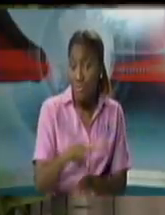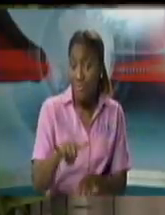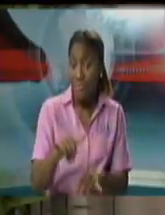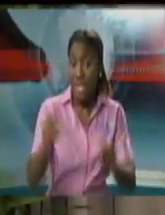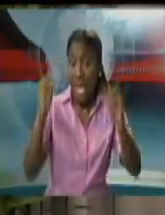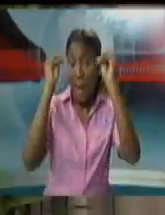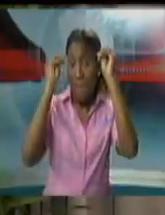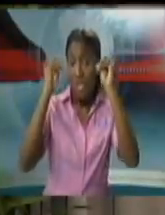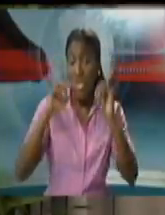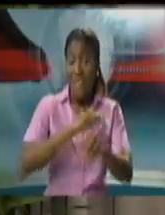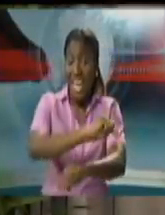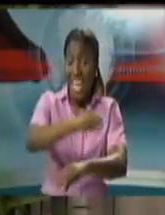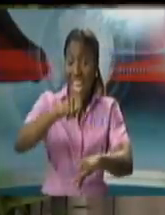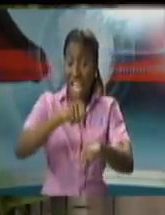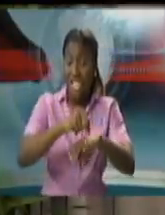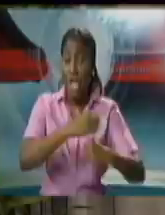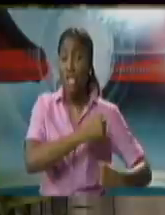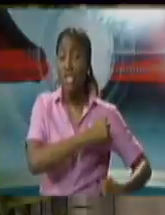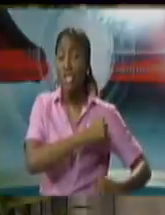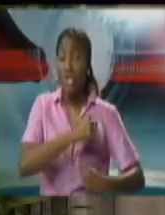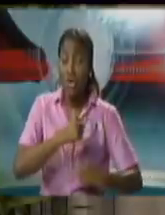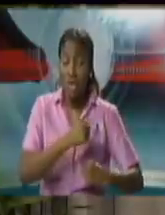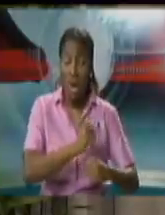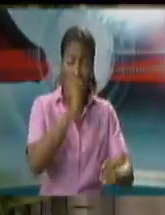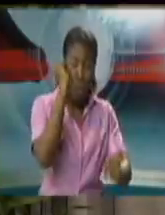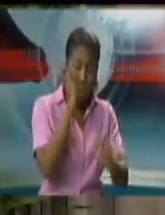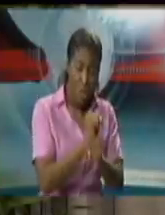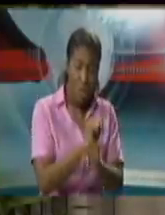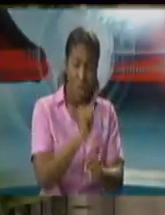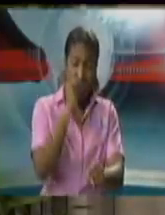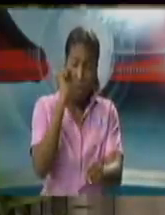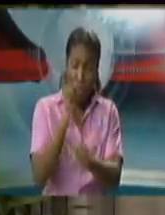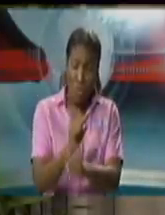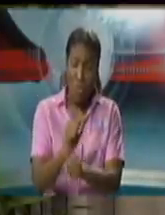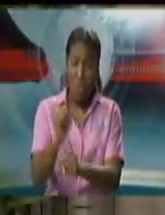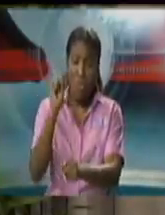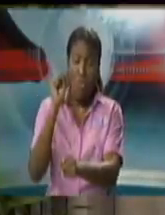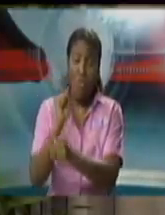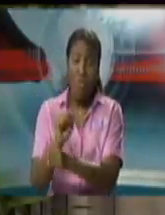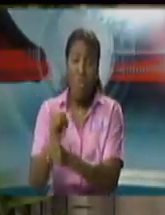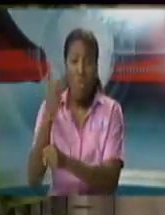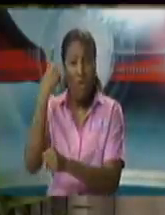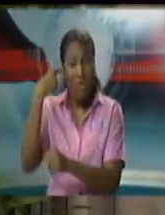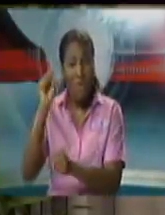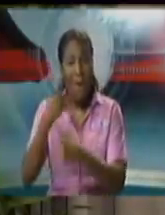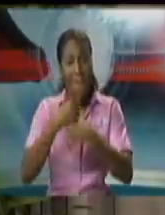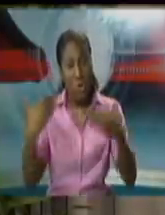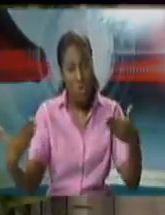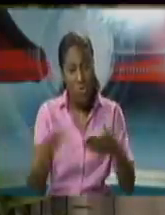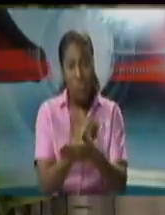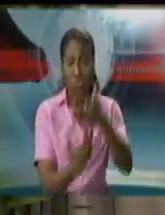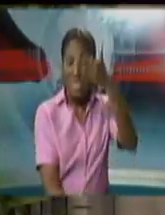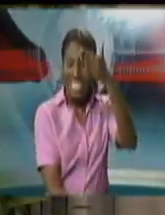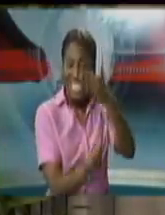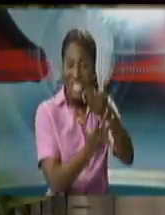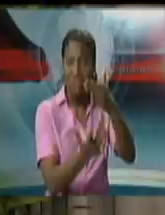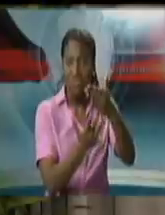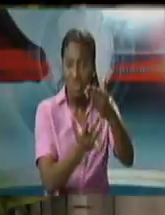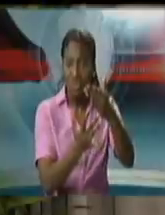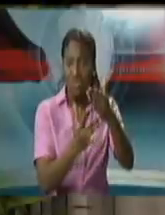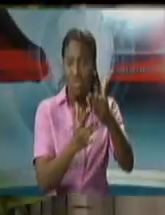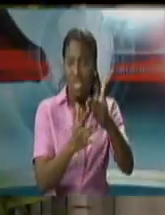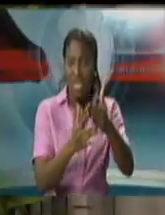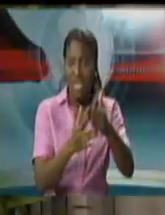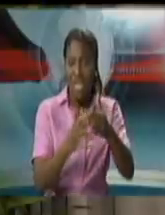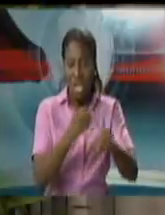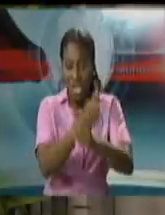Security has been hard at work in operationalizing the electronic monitoring system we have a